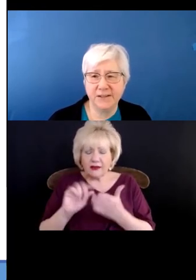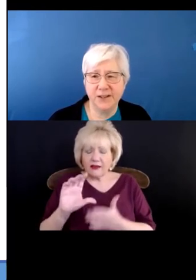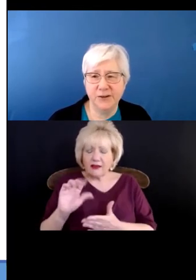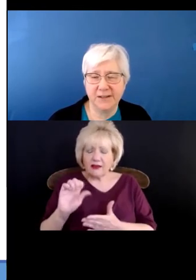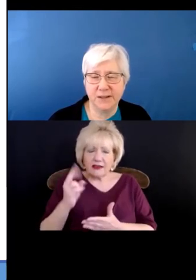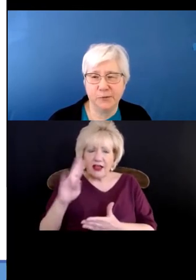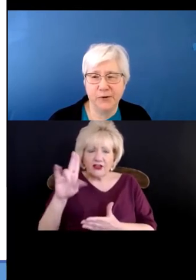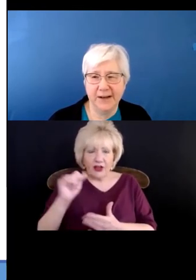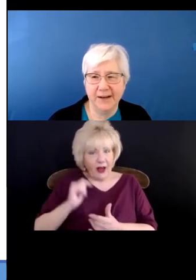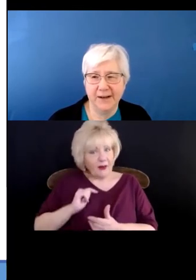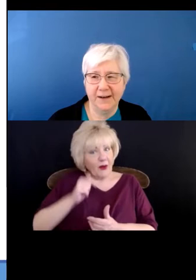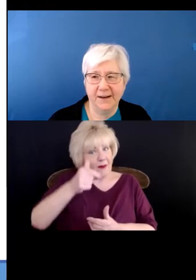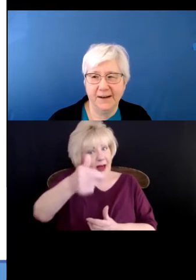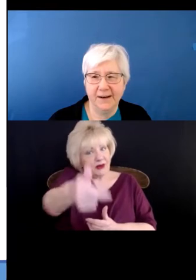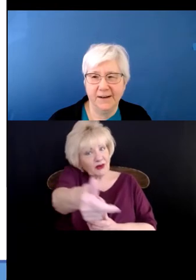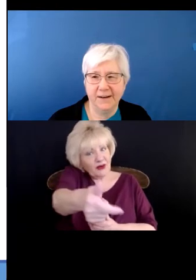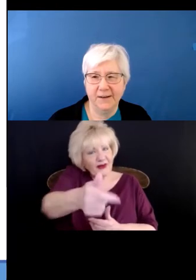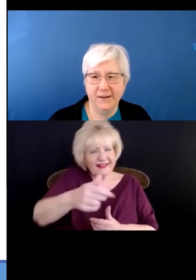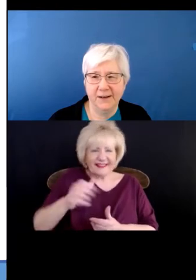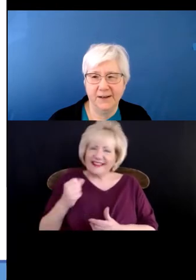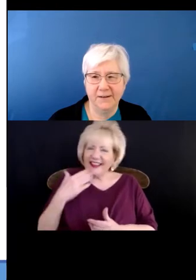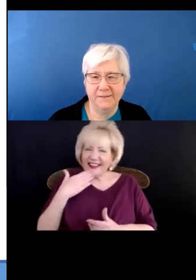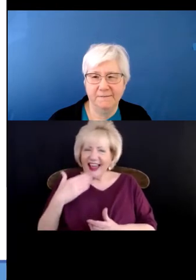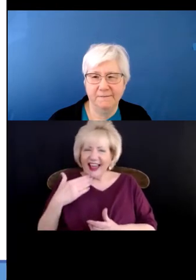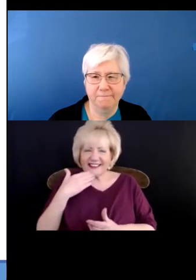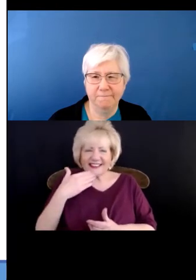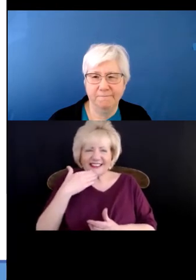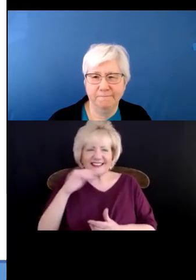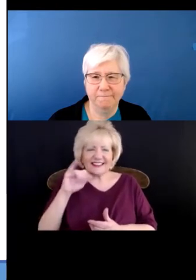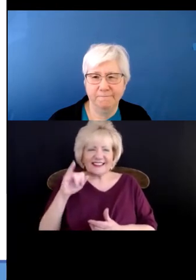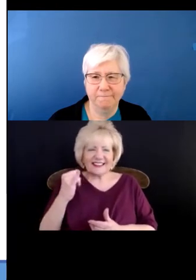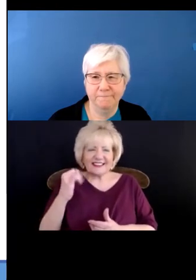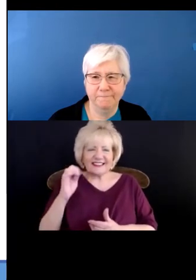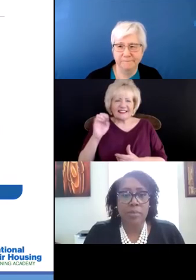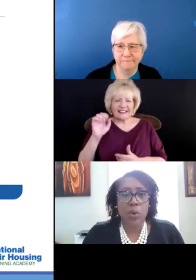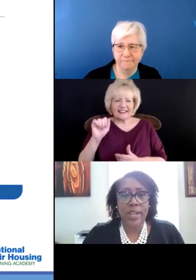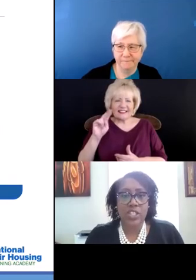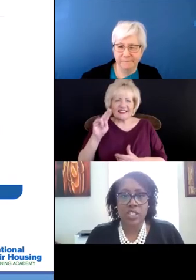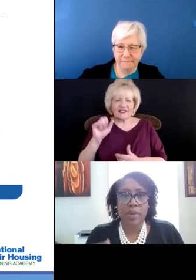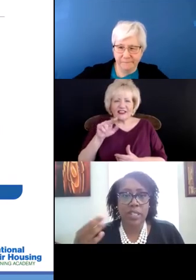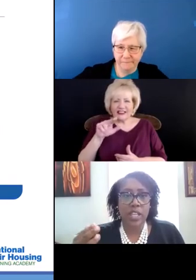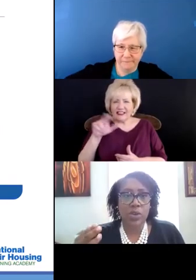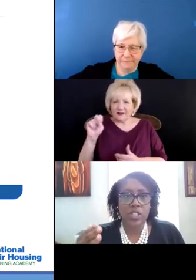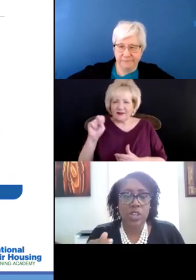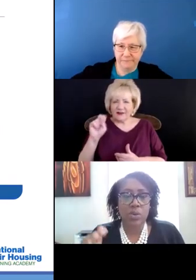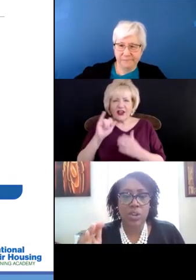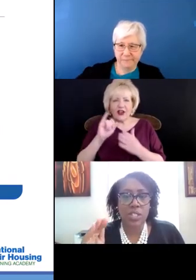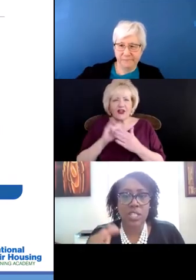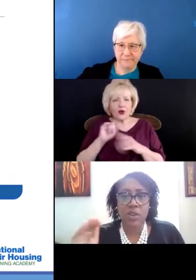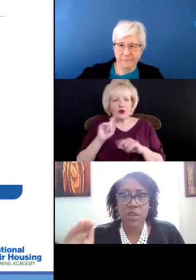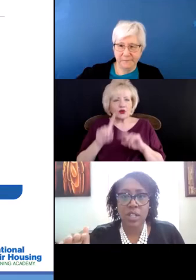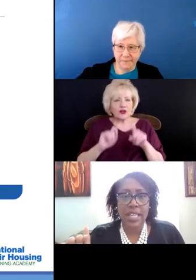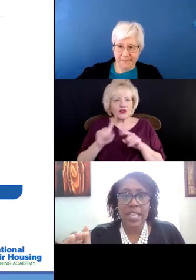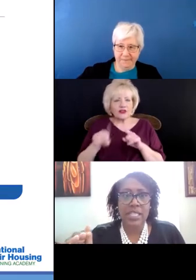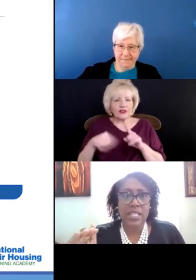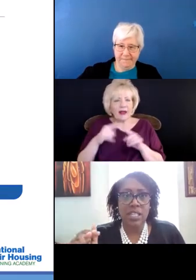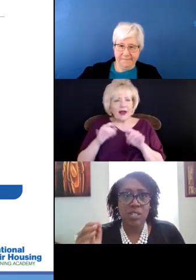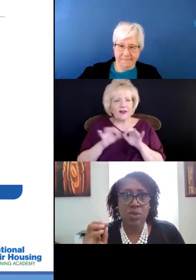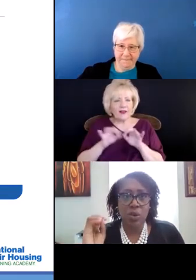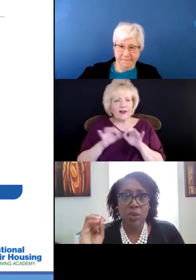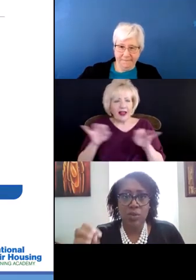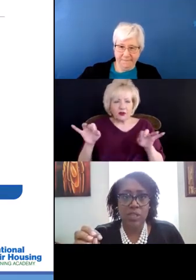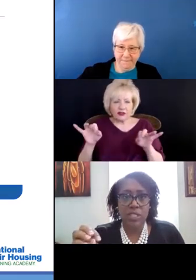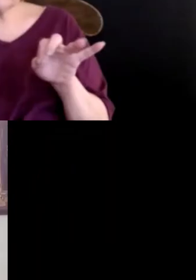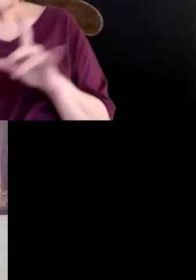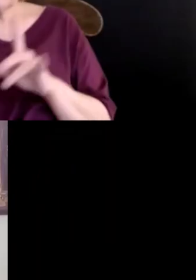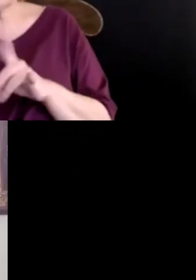turn it back to you at this point. Thank you, Janine. So just quickly to go over the questions about language. There were several attendees